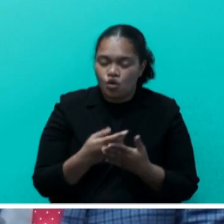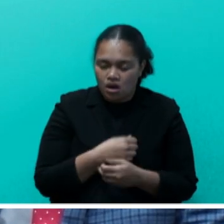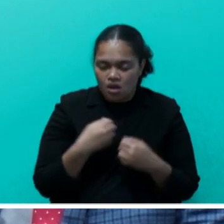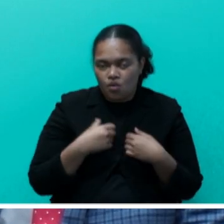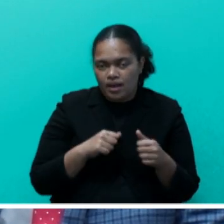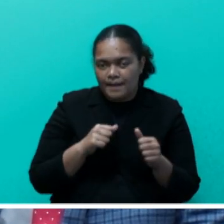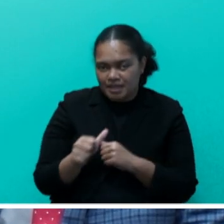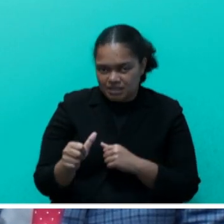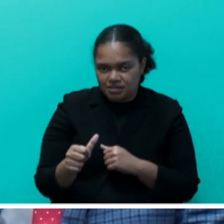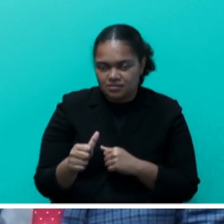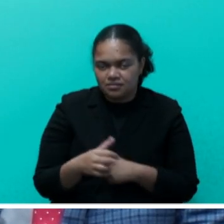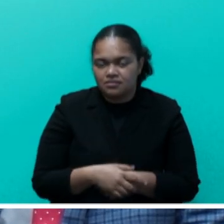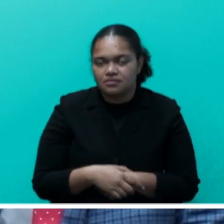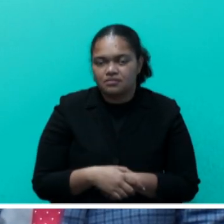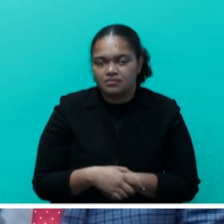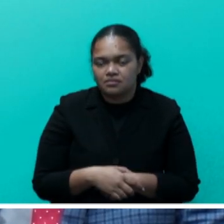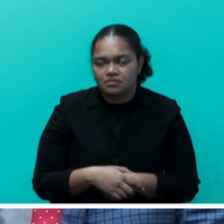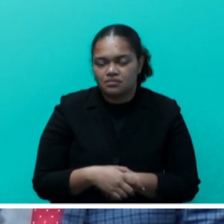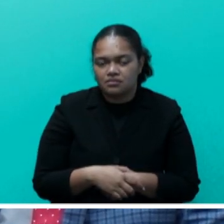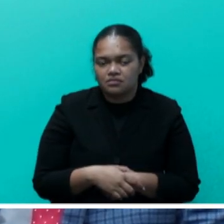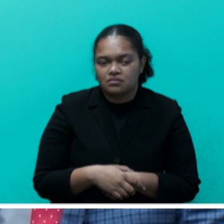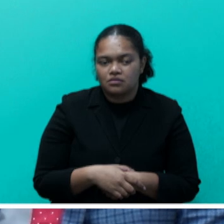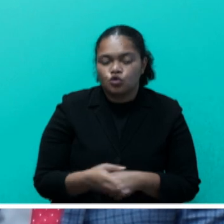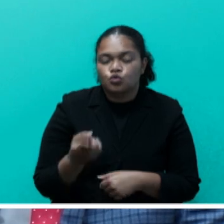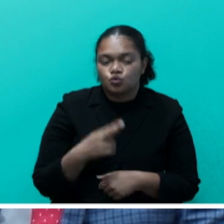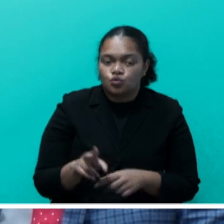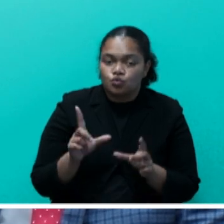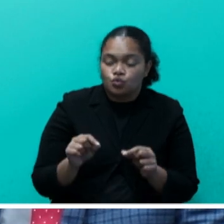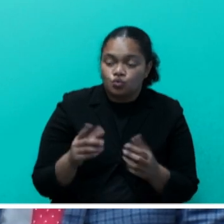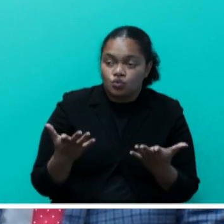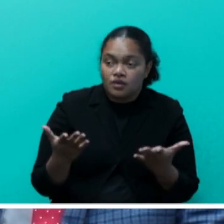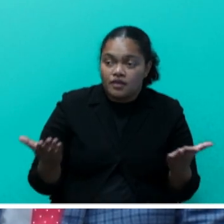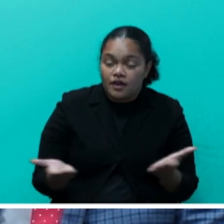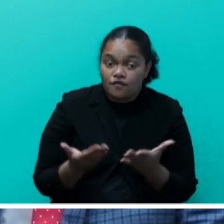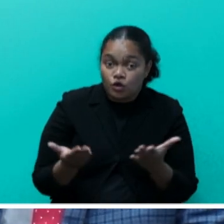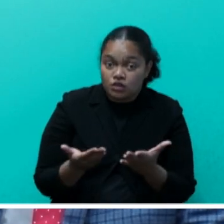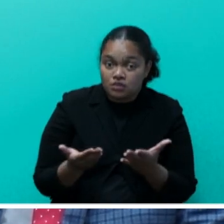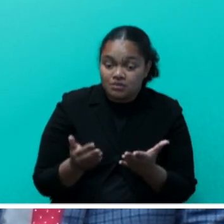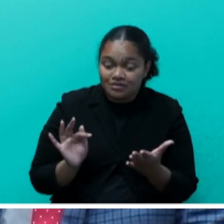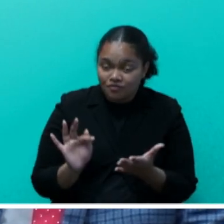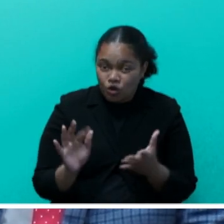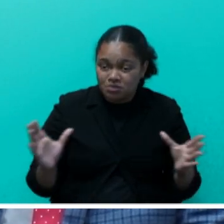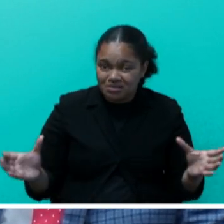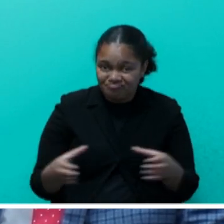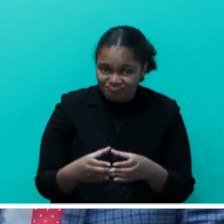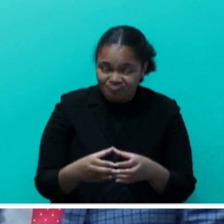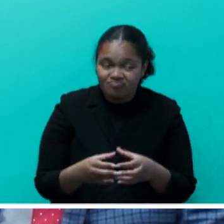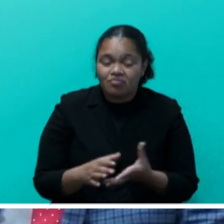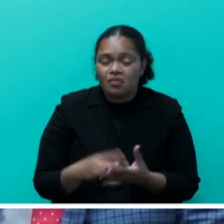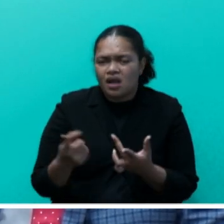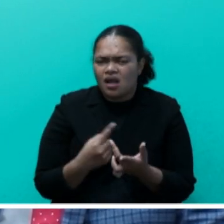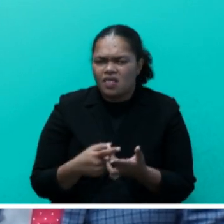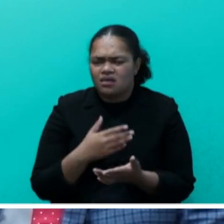do the enforcement and the monitoring. And I suppose the other part is